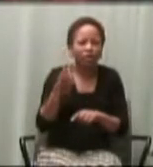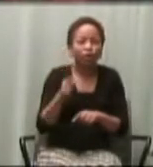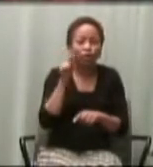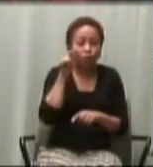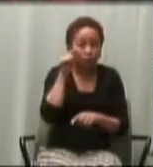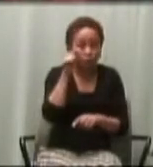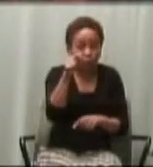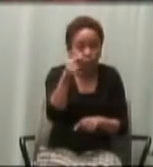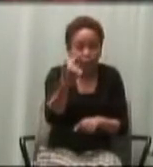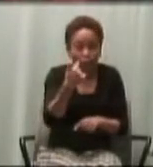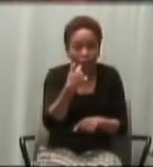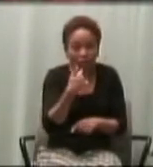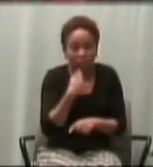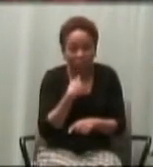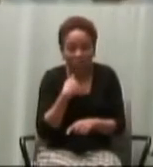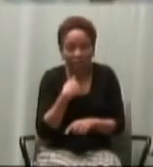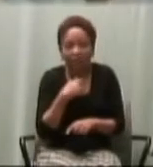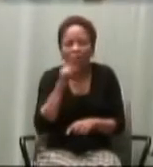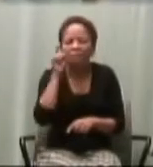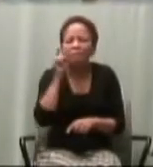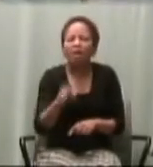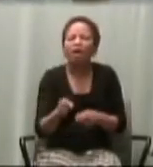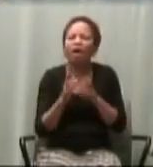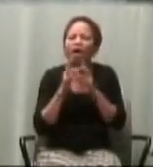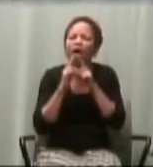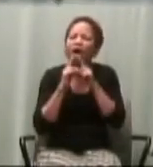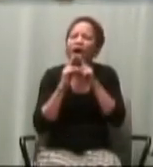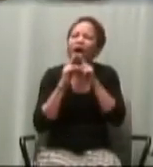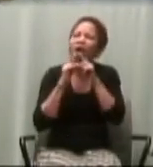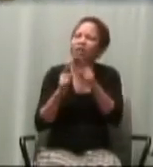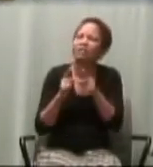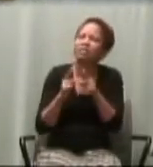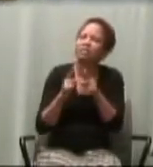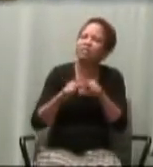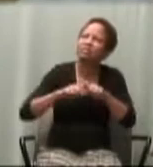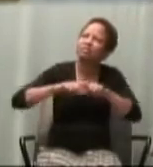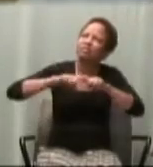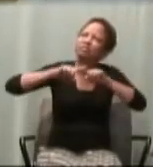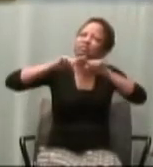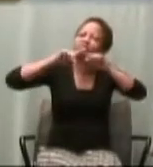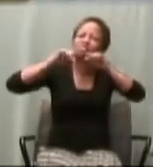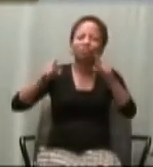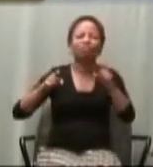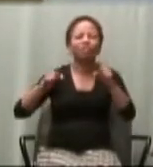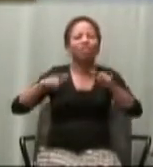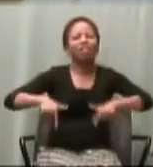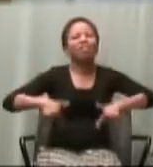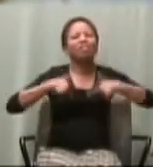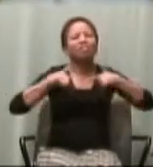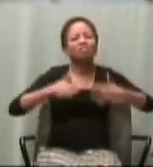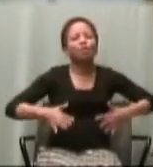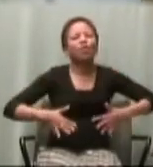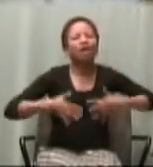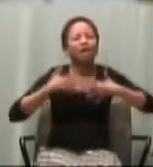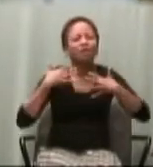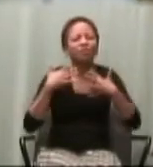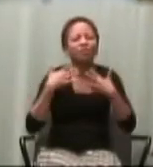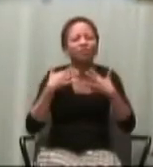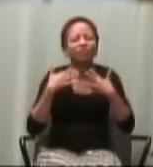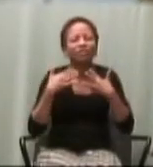called to respond to him differently and to live our lives